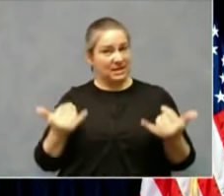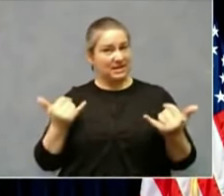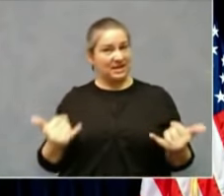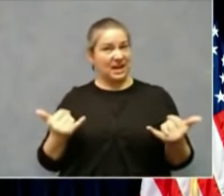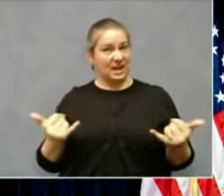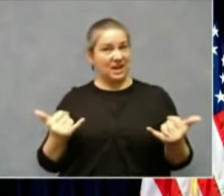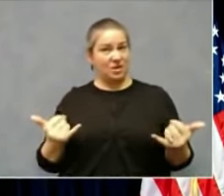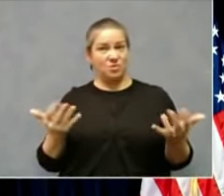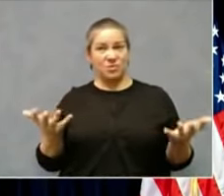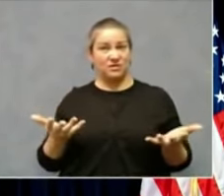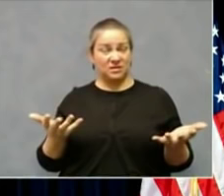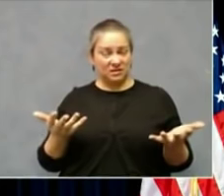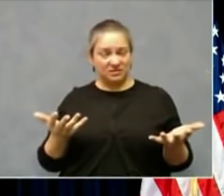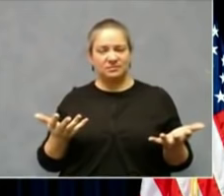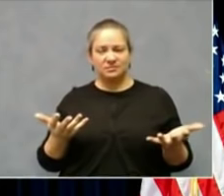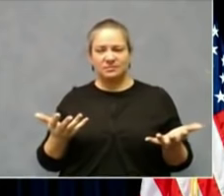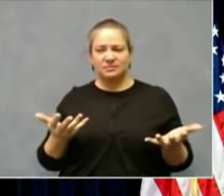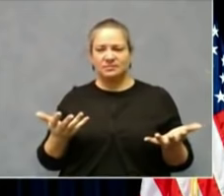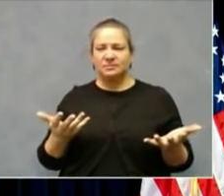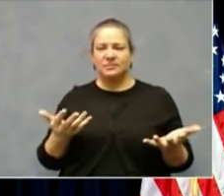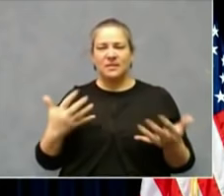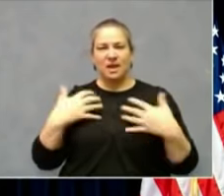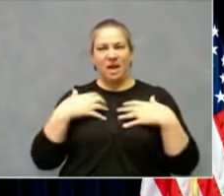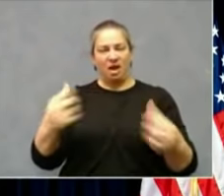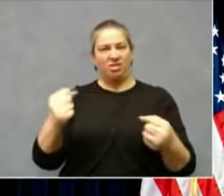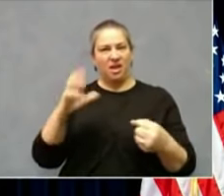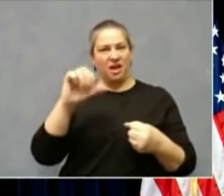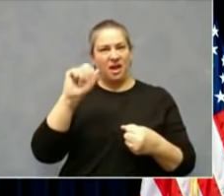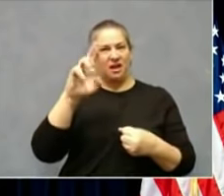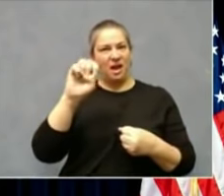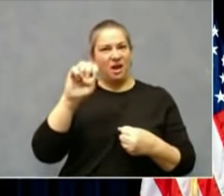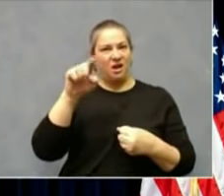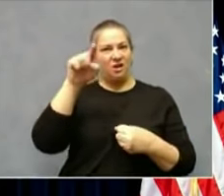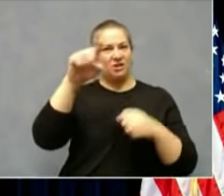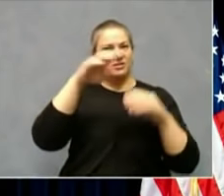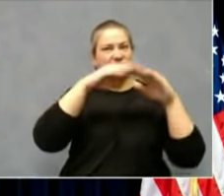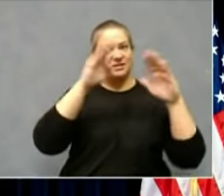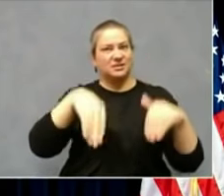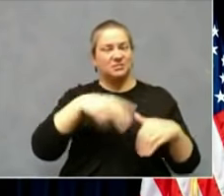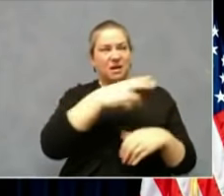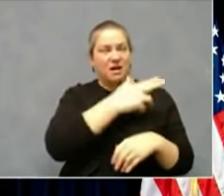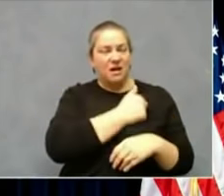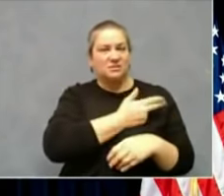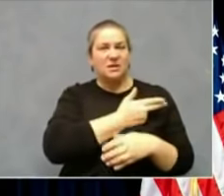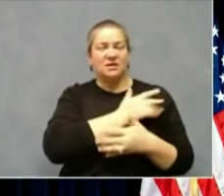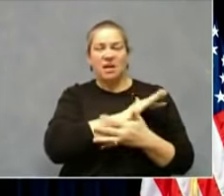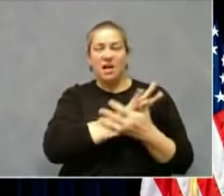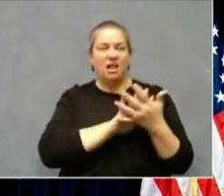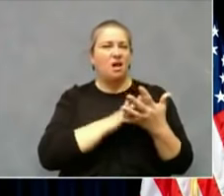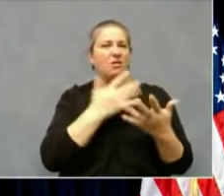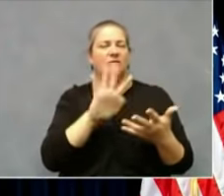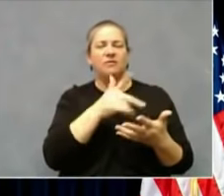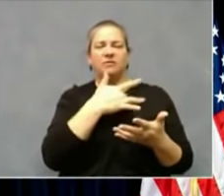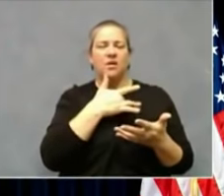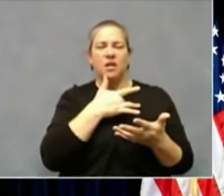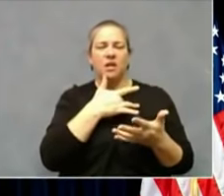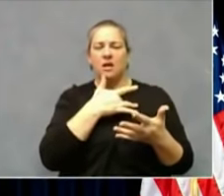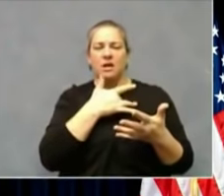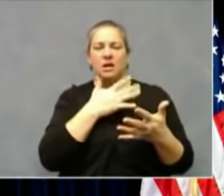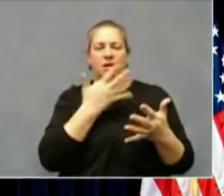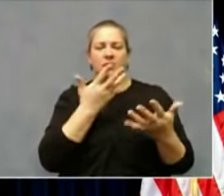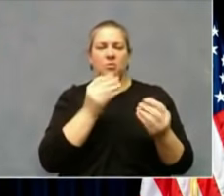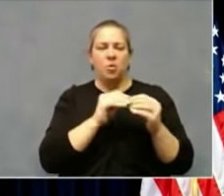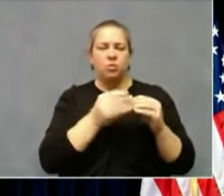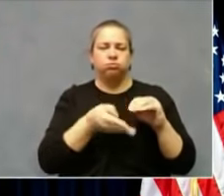shock to our health care system where very soon we could have more people that need the help from one of those